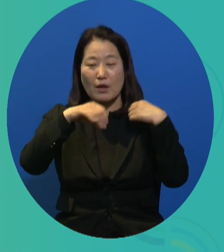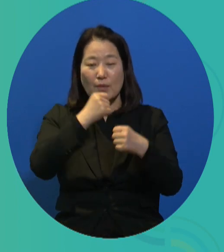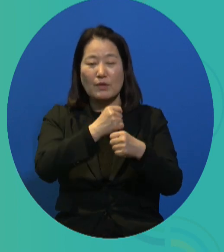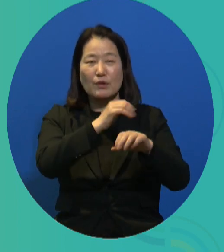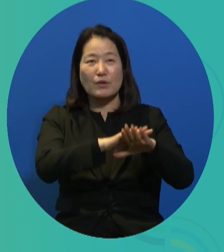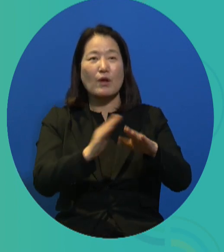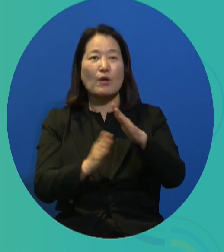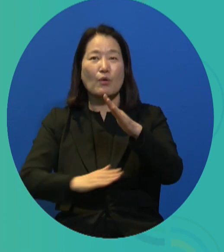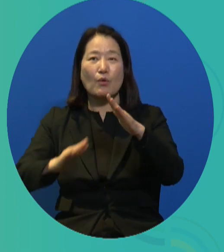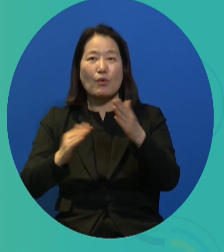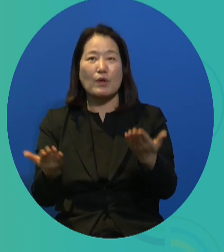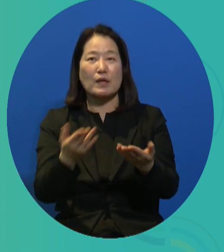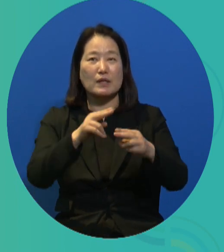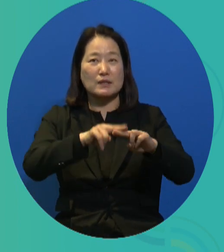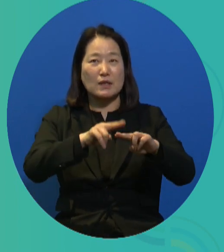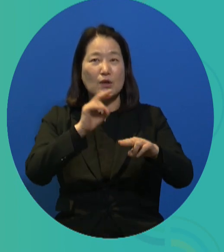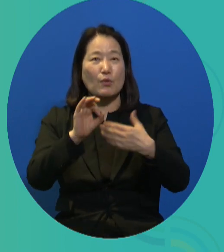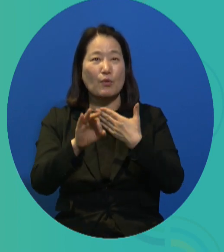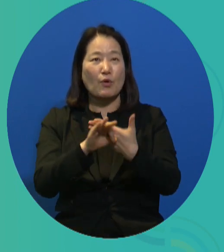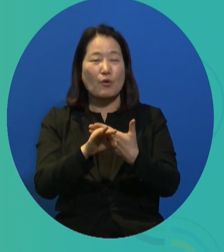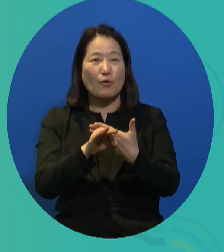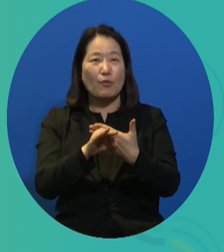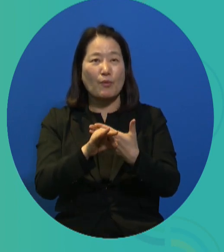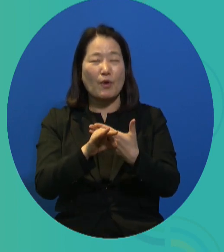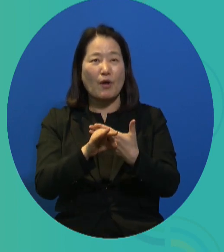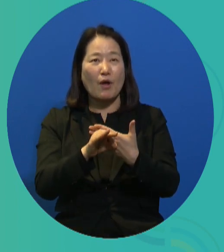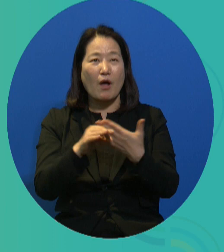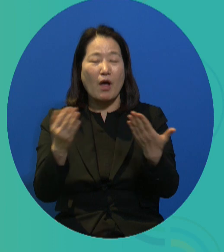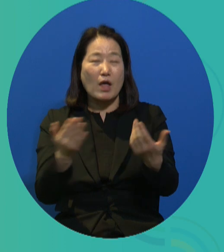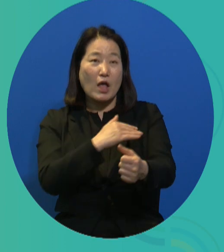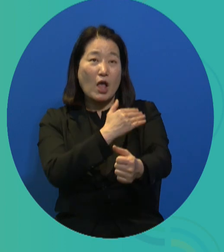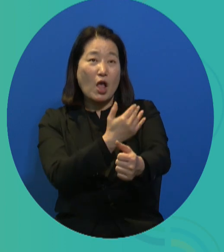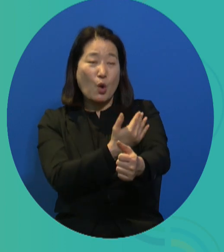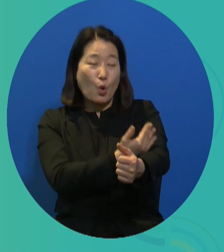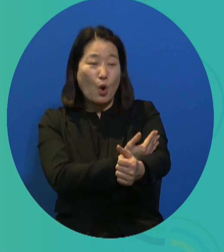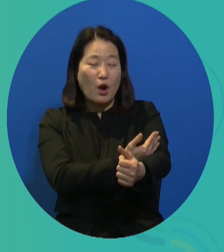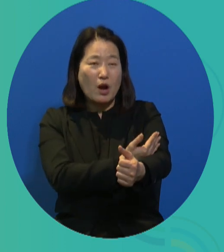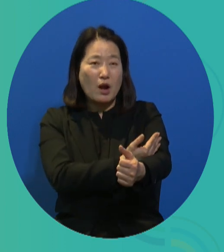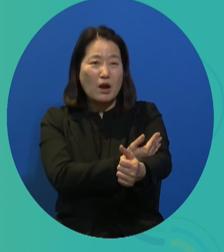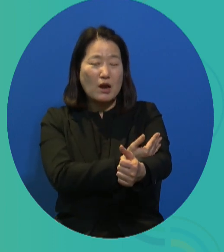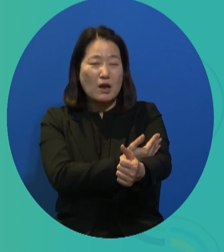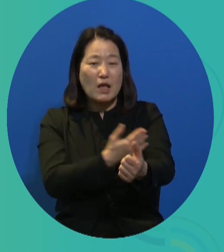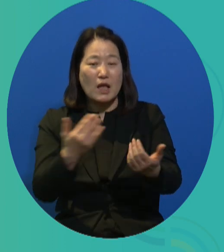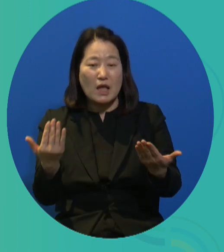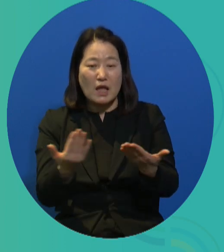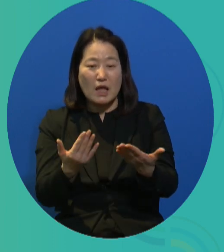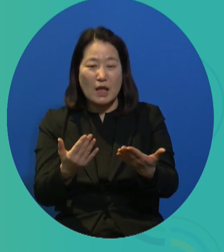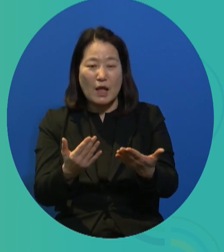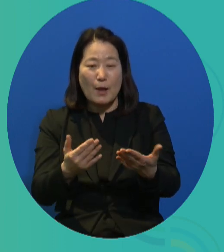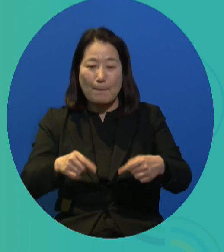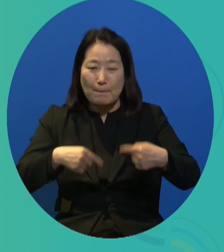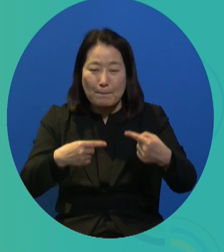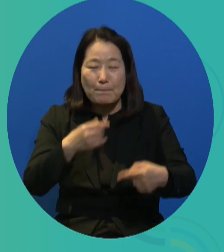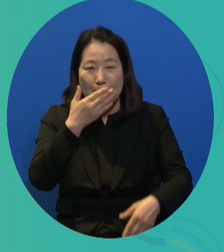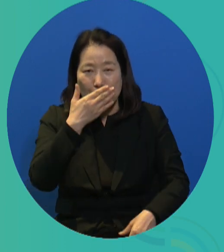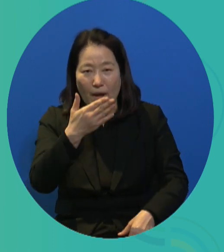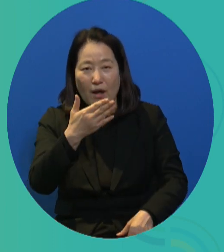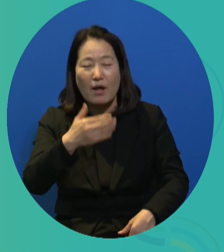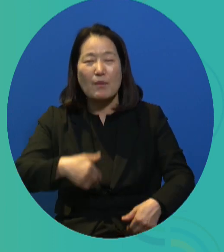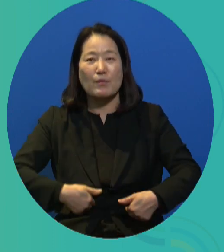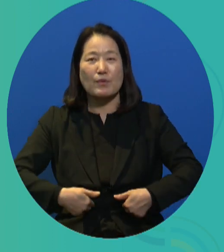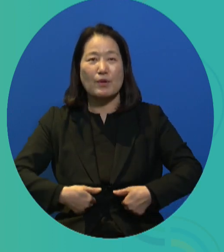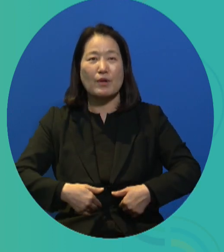The public institutions provided some public work, but some of these public jobs can only be accessed by people who can